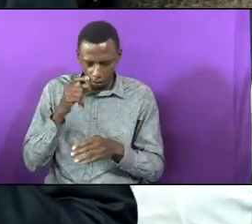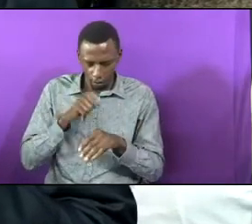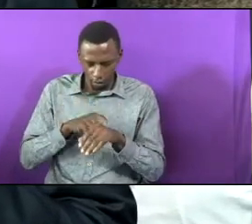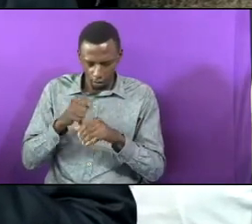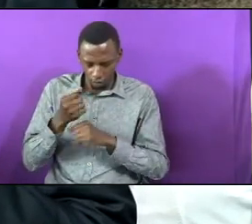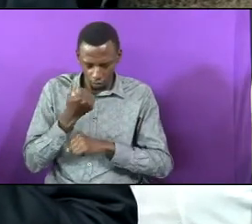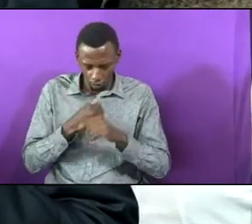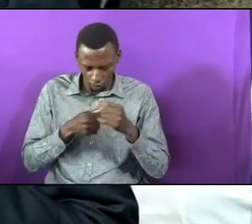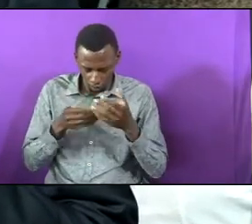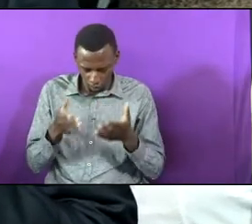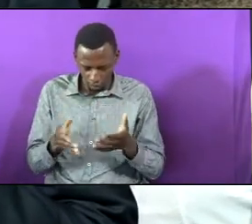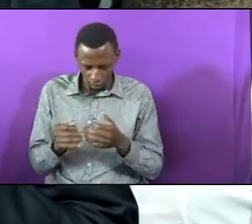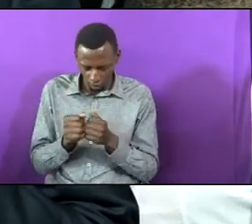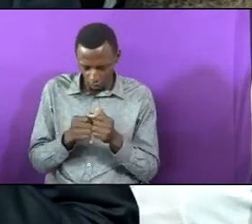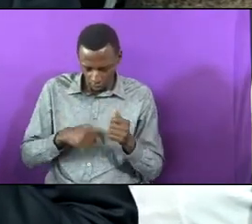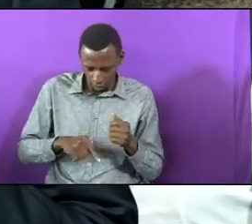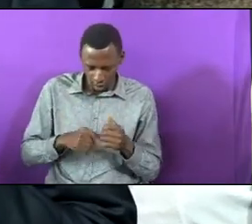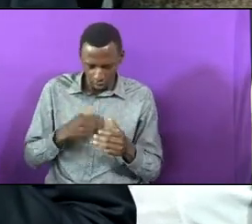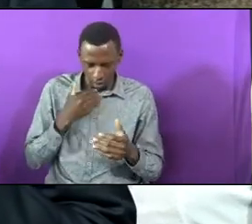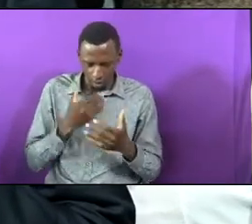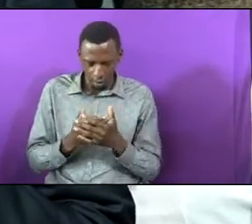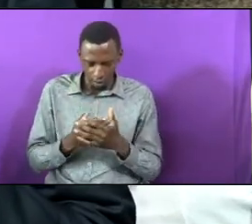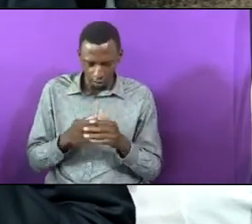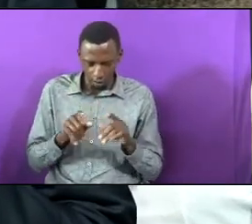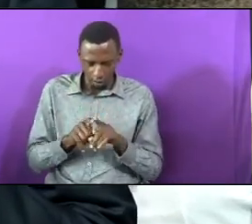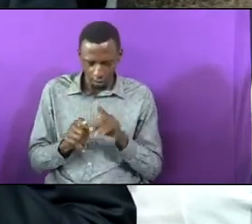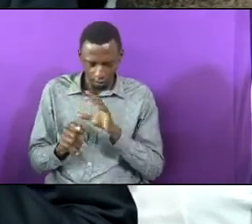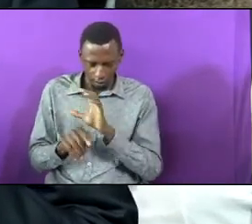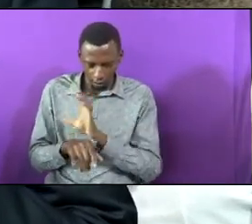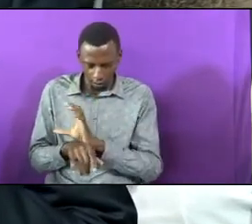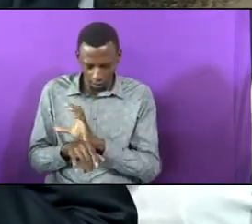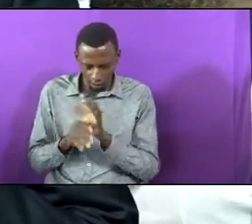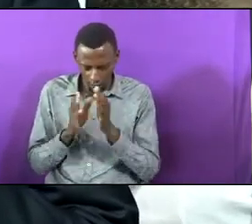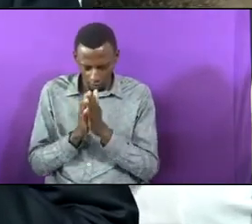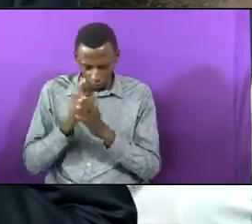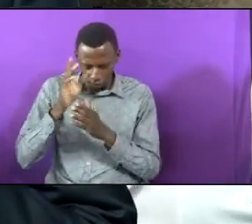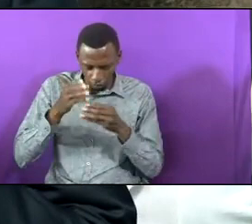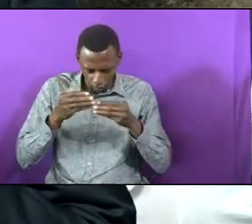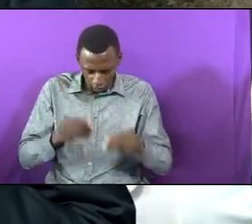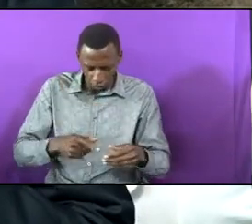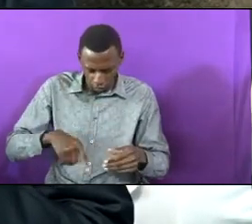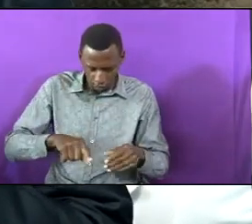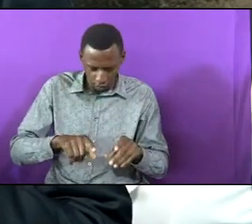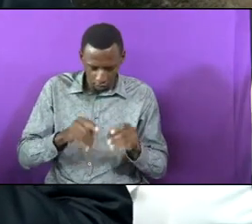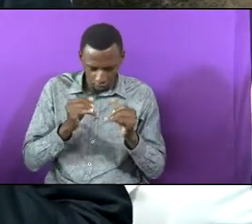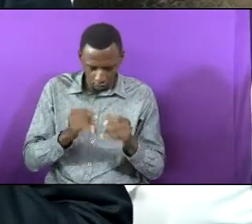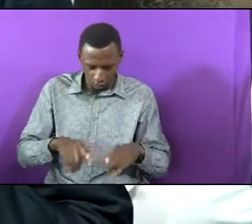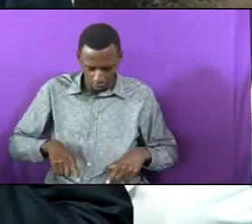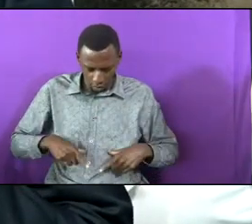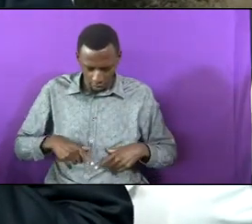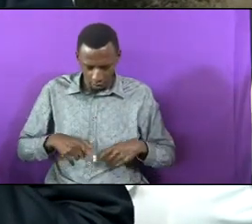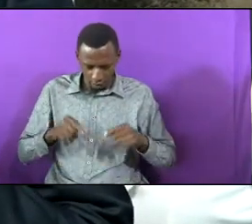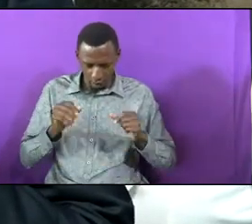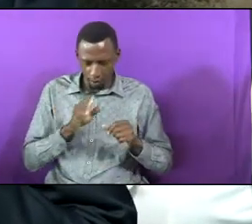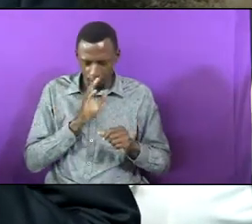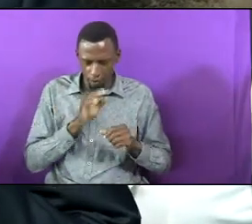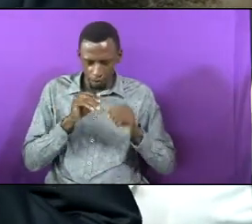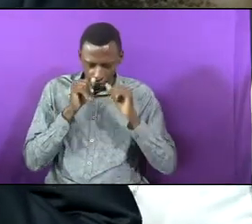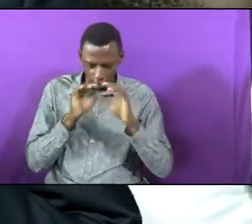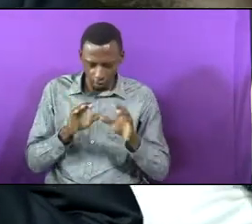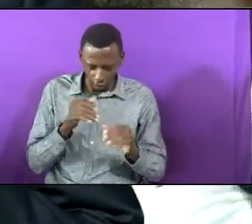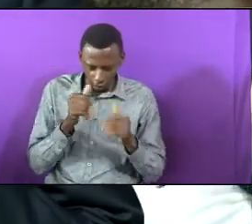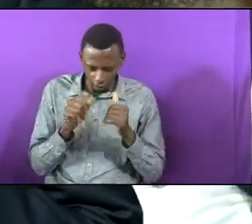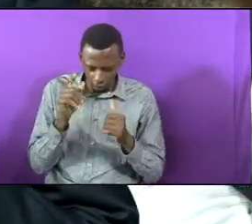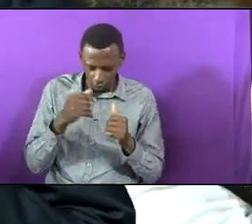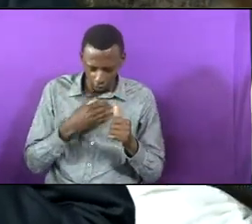thank you as a church and we pray that you conquer us new life. That we may be the blessing that you want us